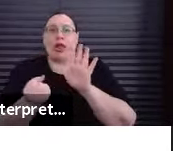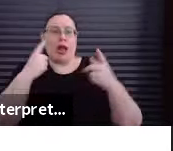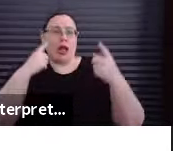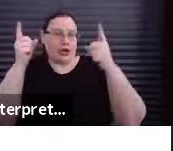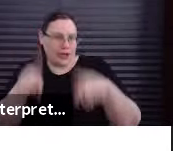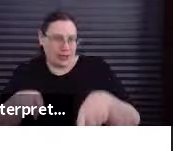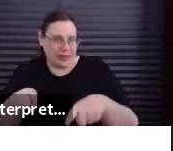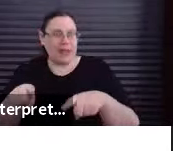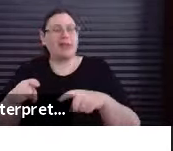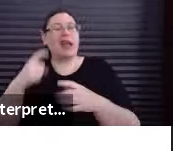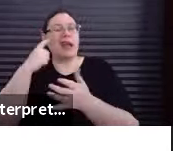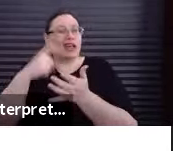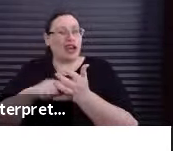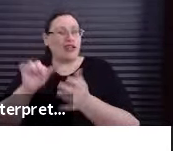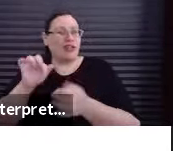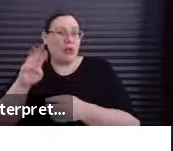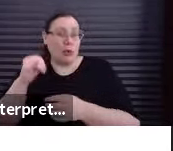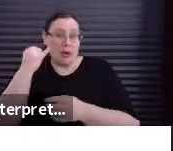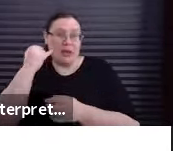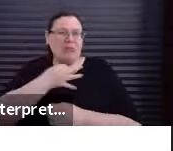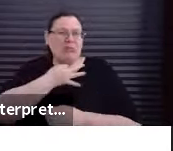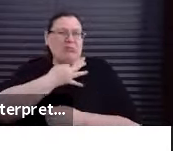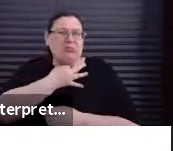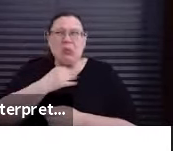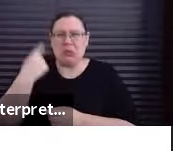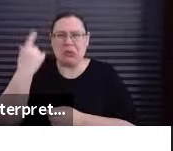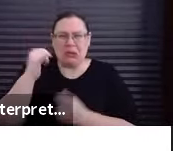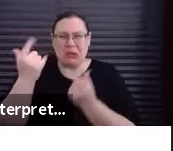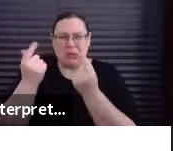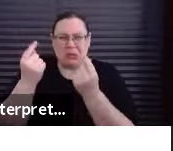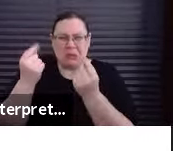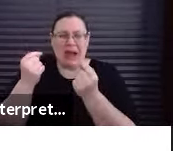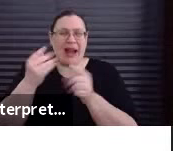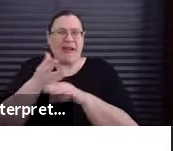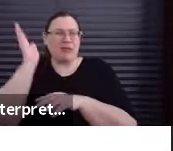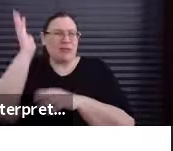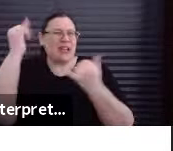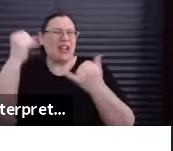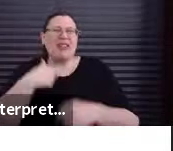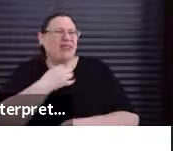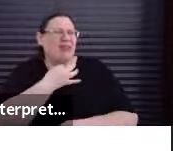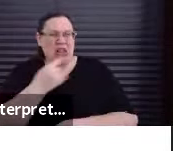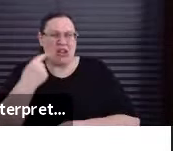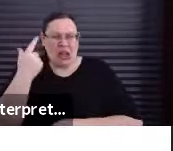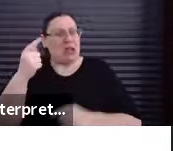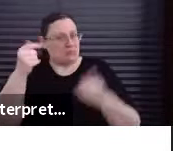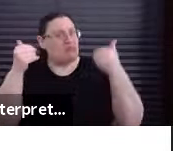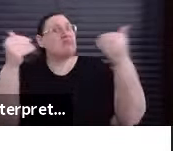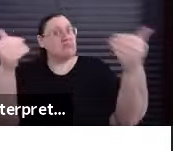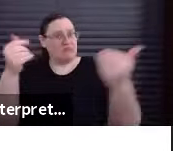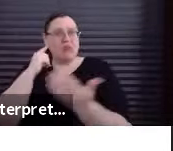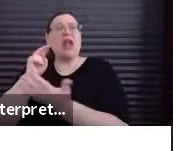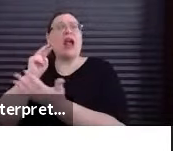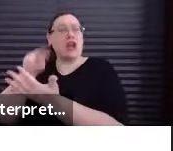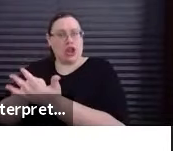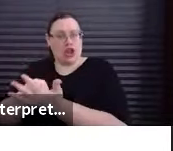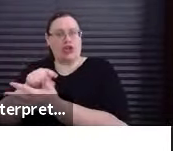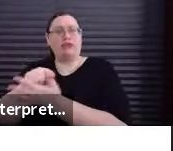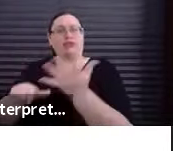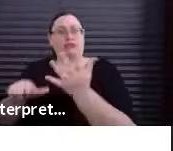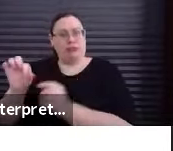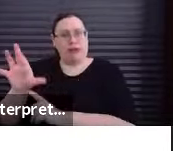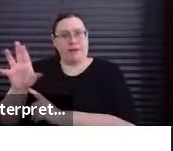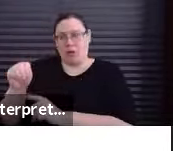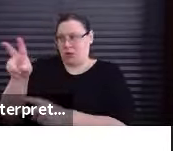acknowledgement form. So if you want to take a look at it after you've listened to this presentation today, you are free to take a look at those forms and